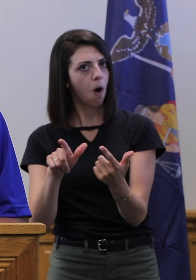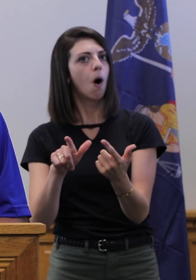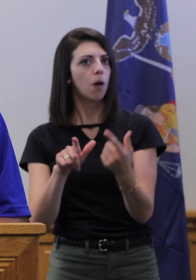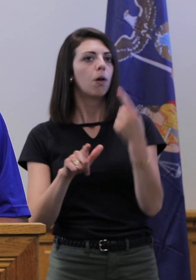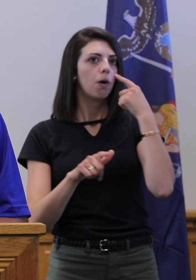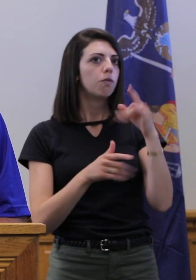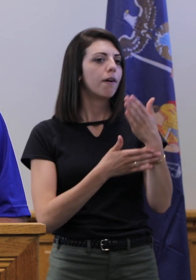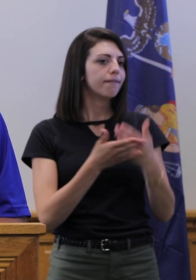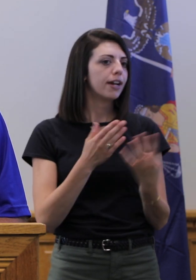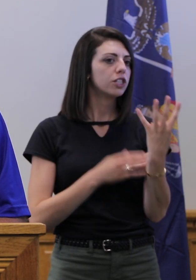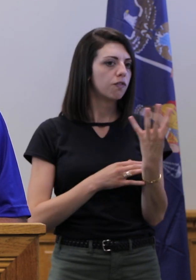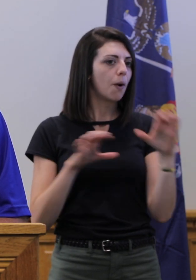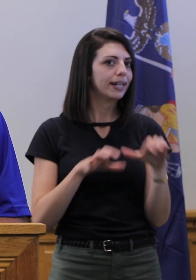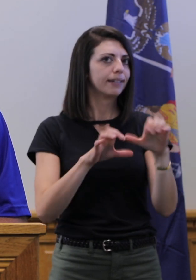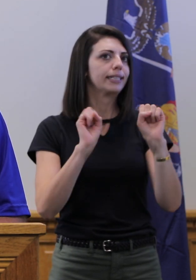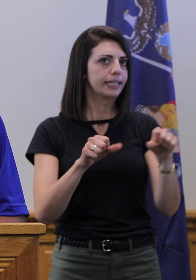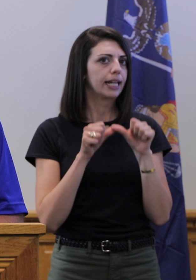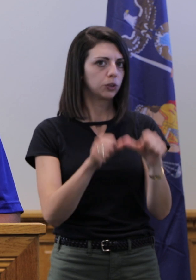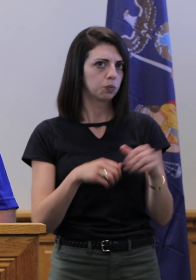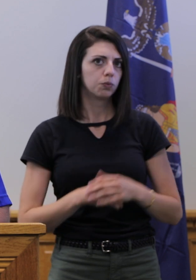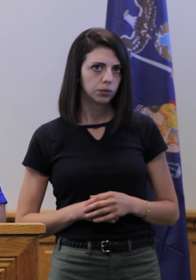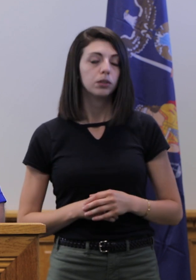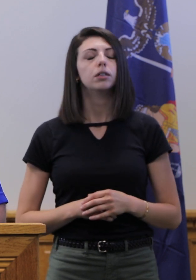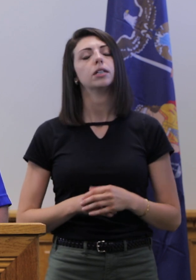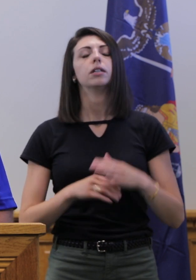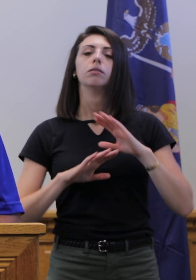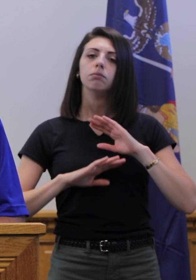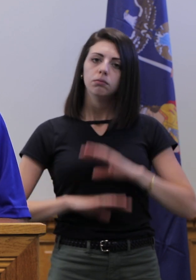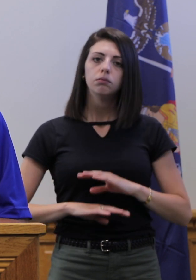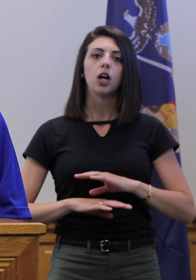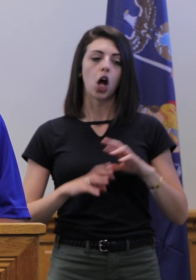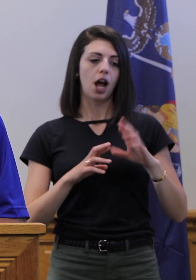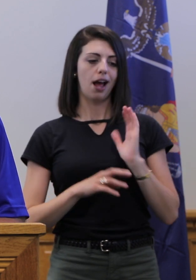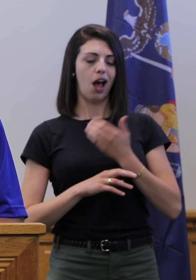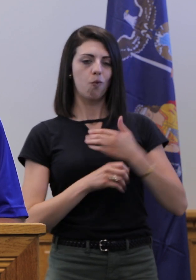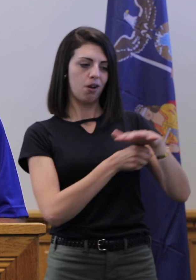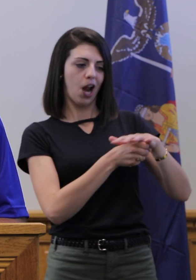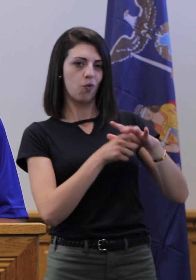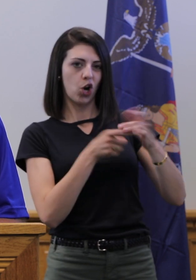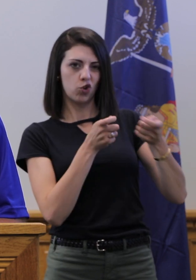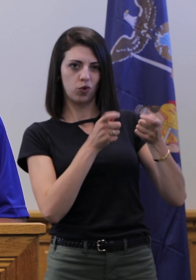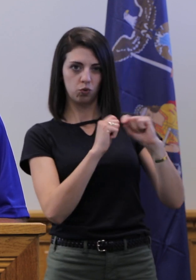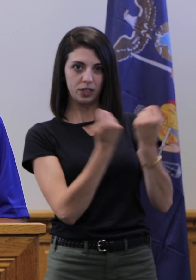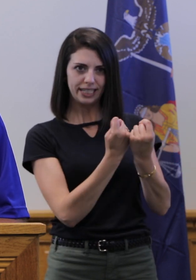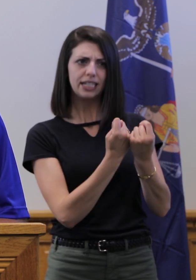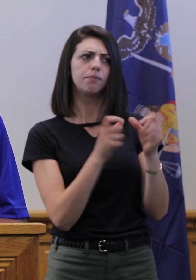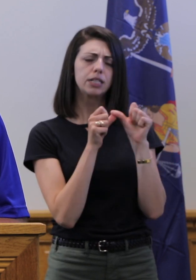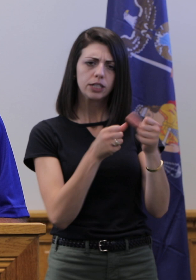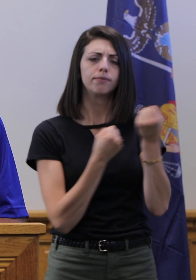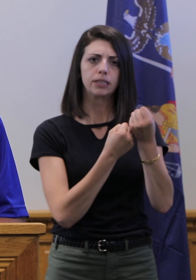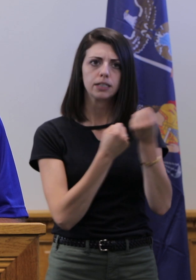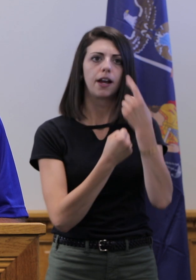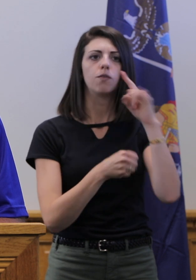activities will be allowed to resume. I want to assure you that the Regional Control Room team continues to advocate for businesses and our people,